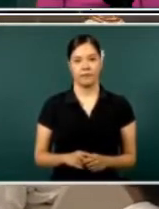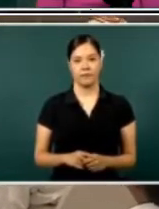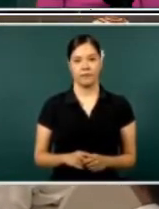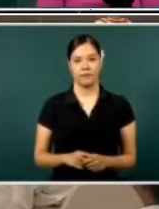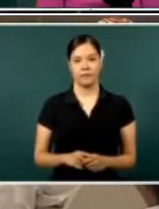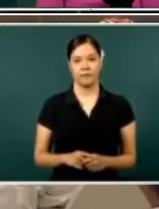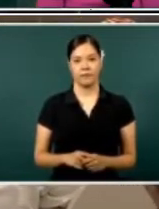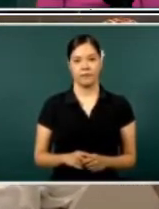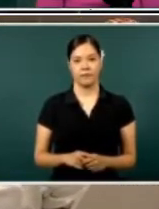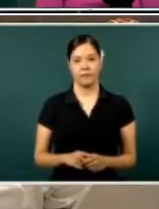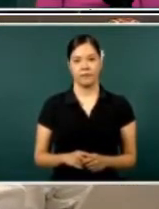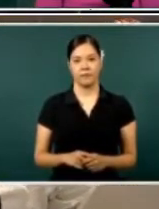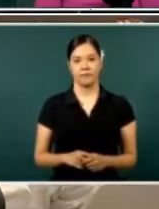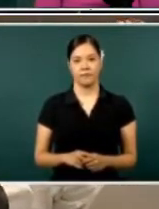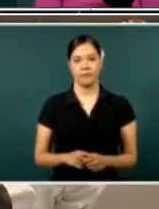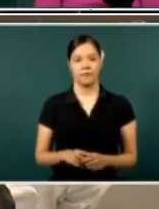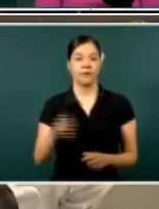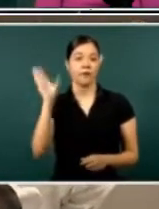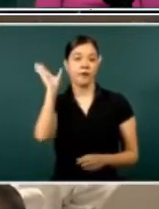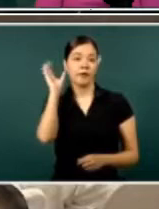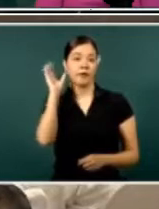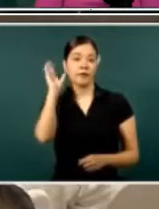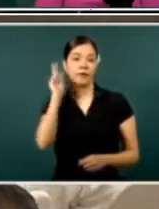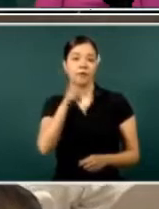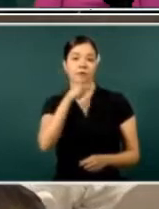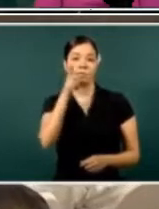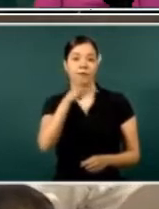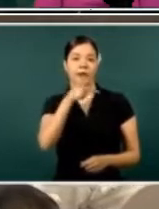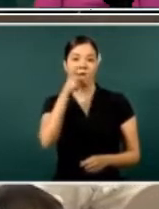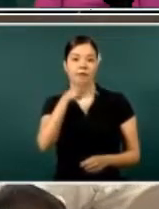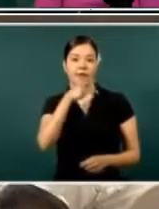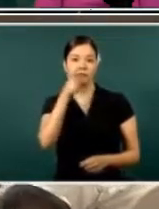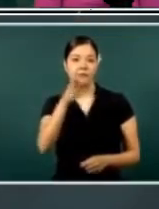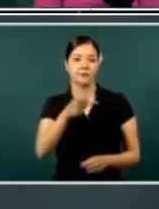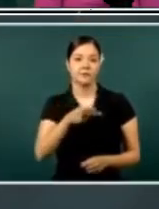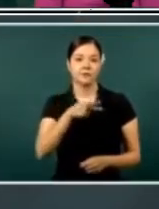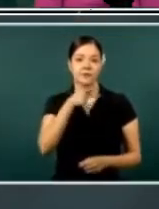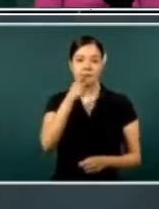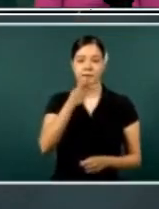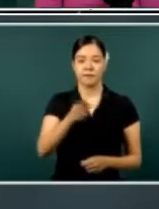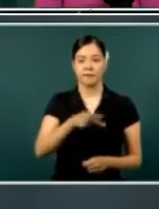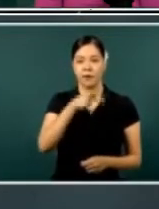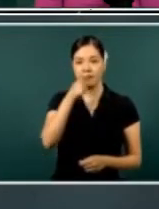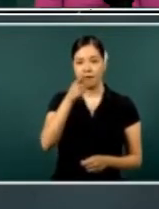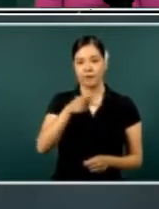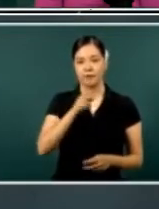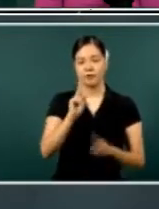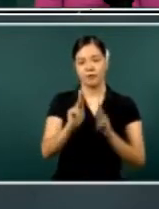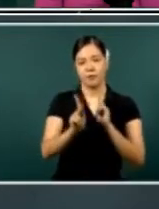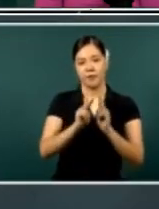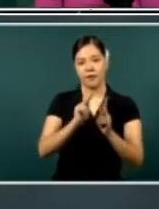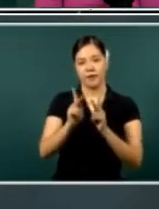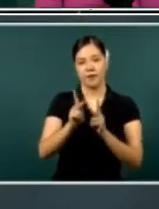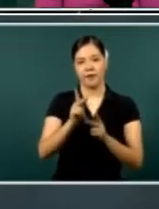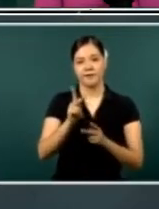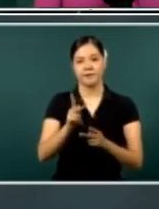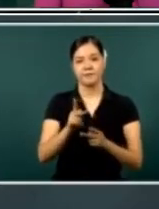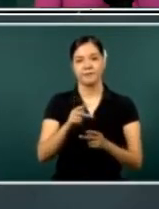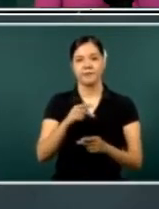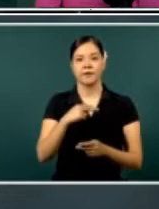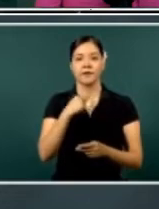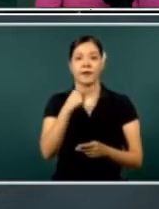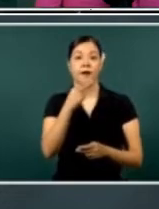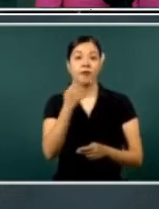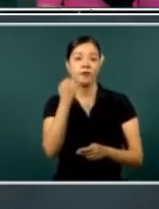Okay. And it looks like they're bilingual, which is good. So first they talk to their people and then they, I guess they'll say it